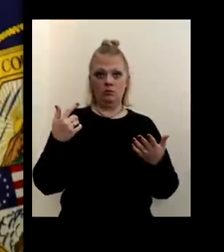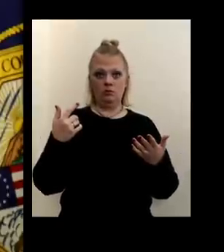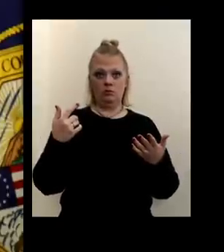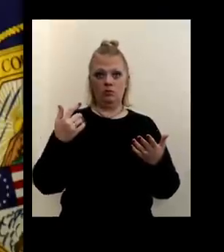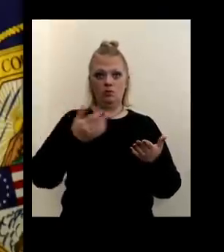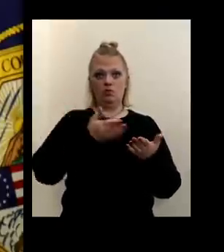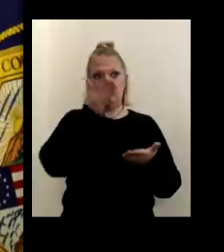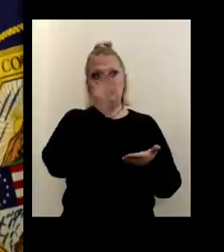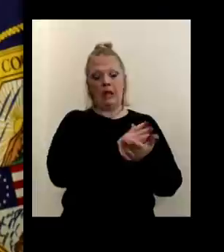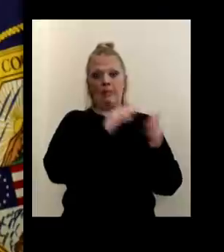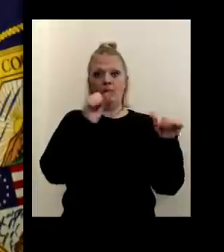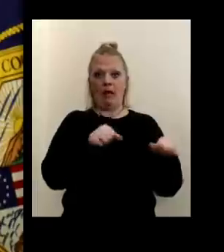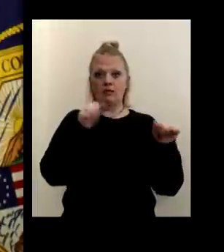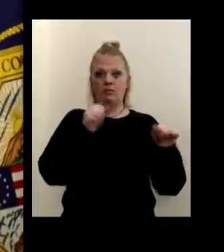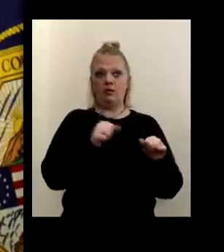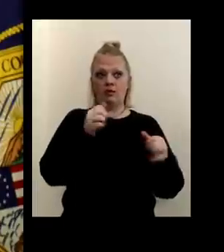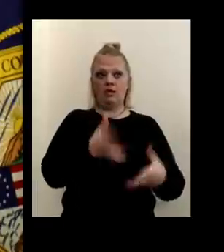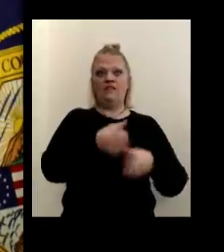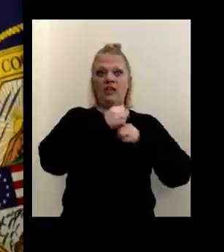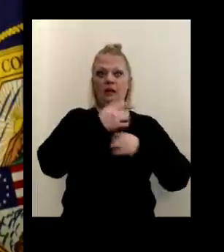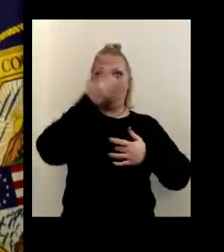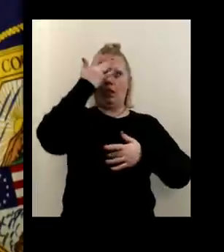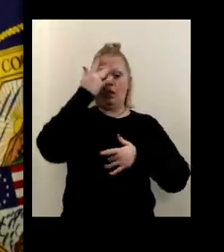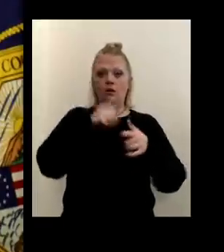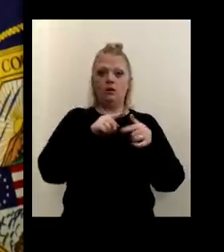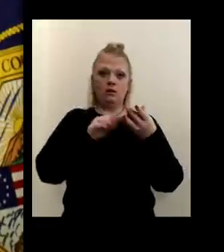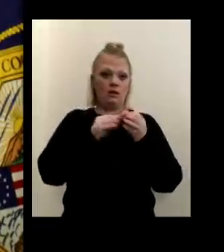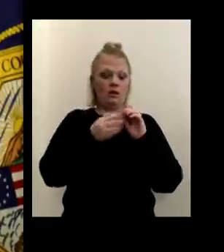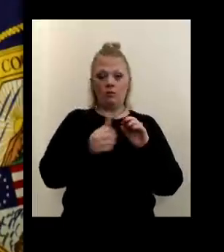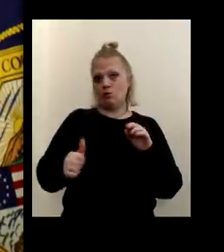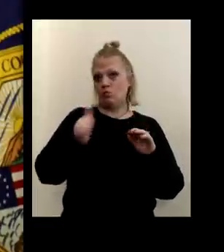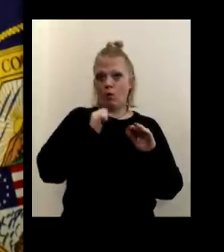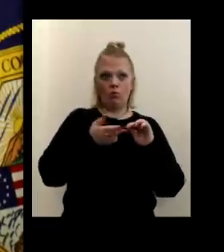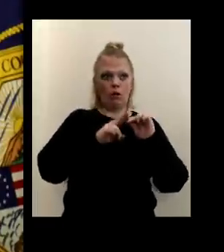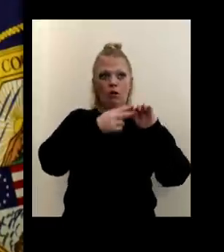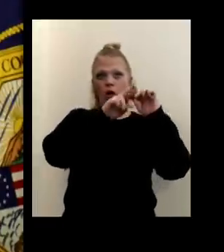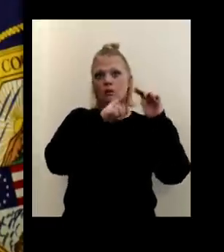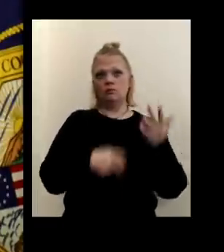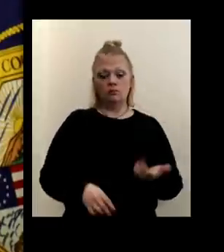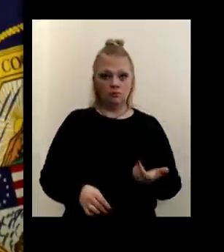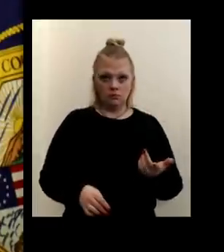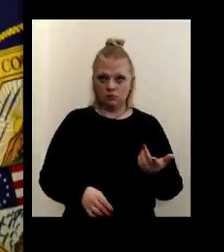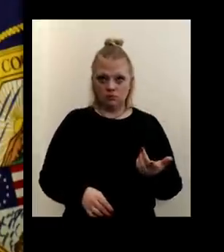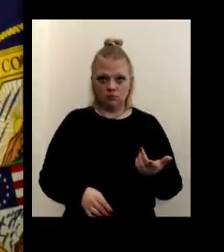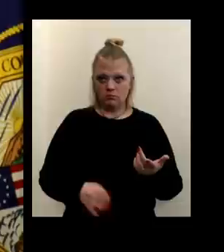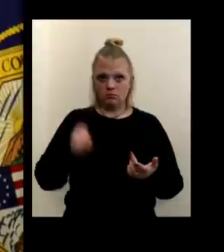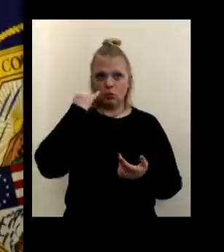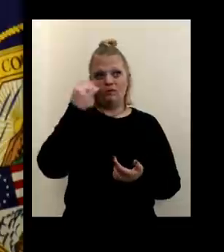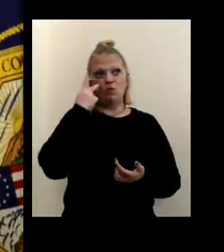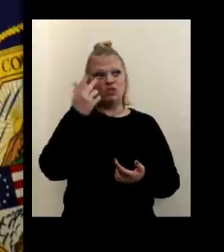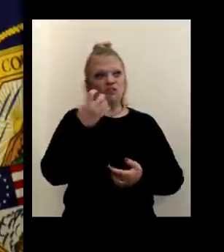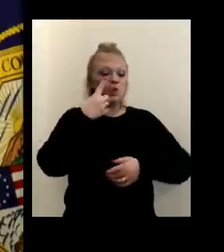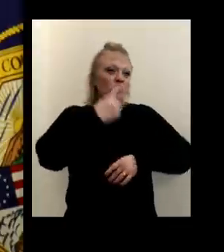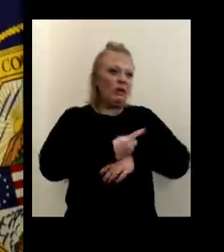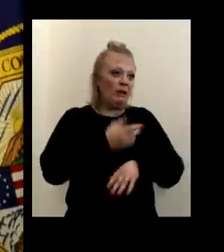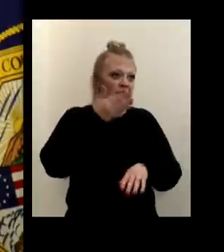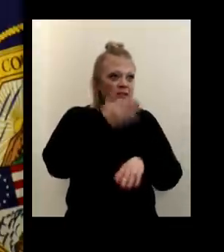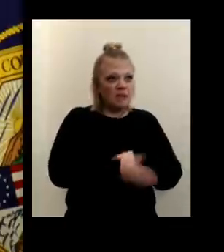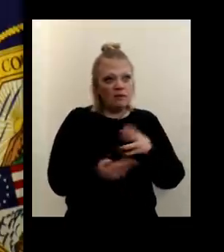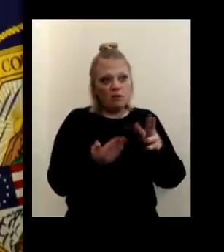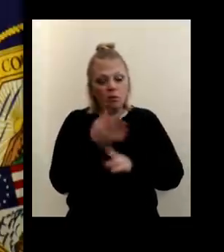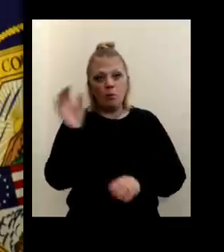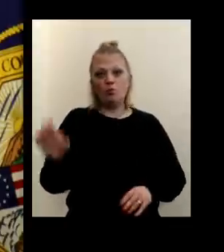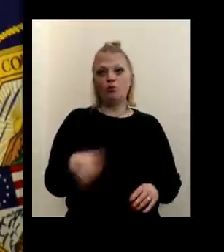possibility of catching coronavirus. So our numbers don't keep on going up. Uh, so if we see over the next few days after we get through this